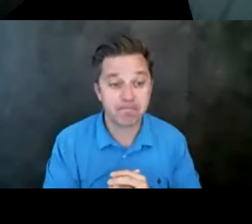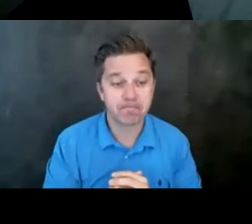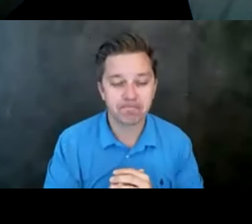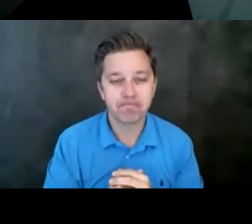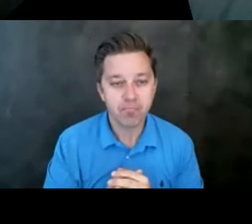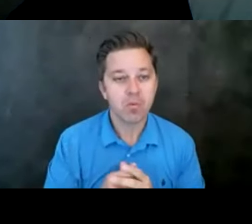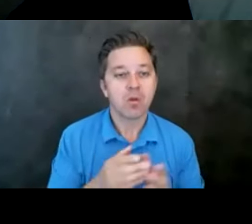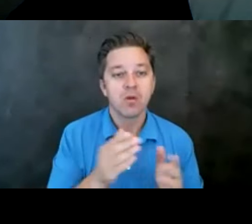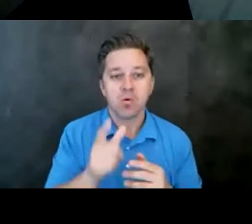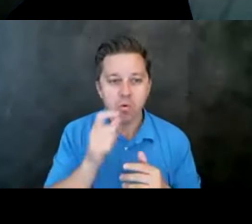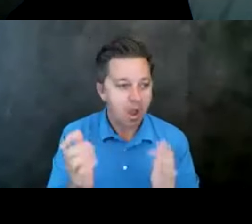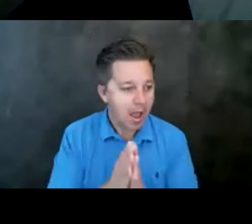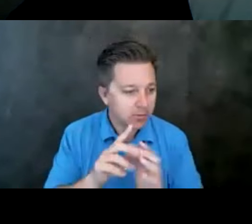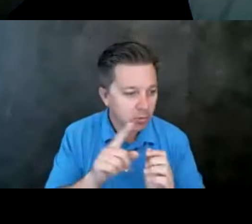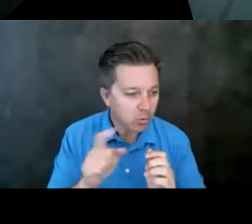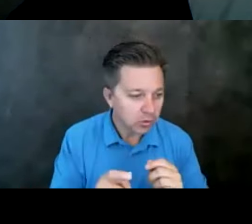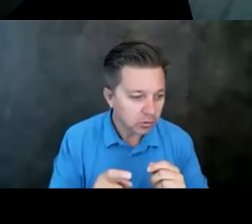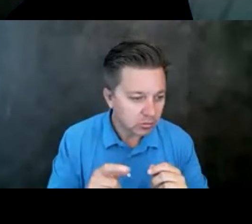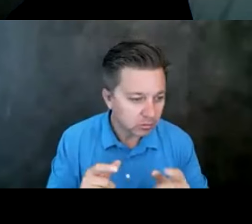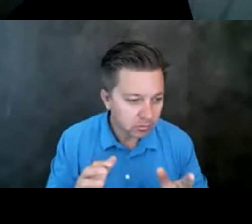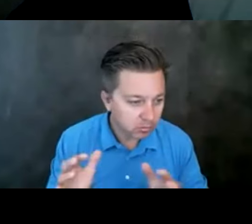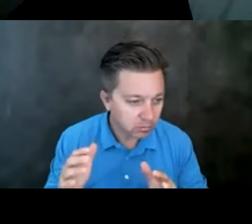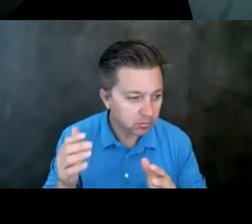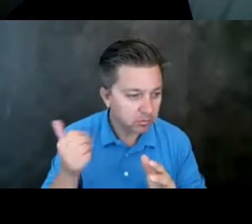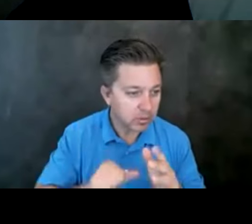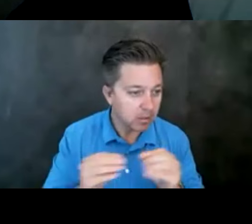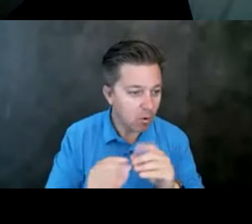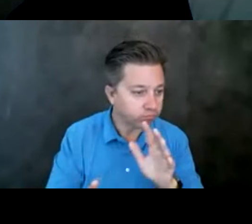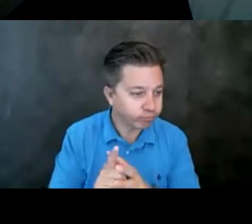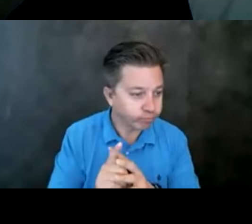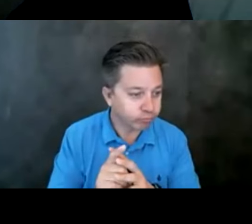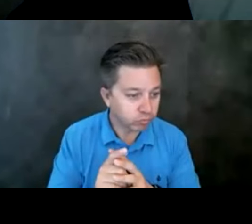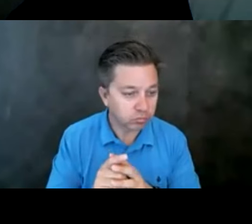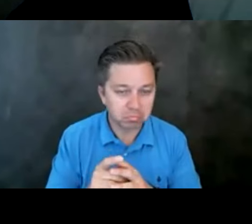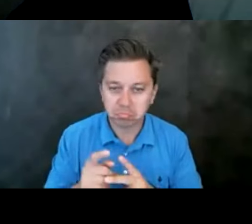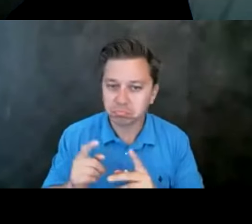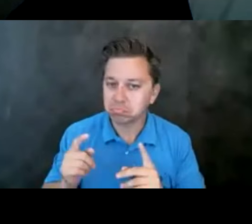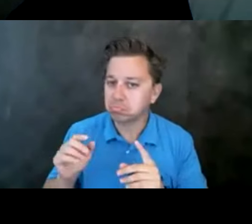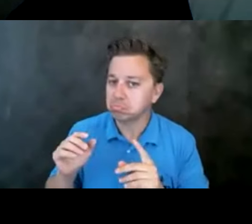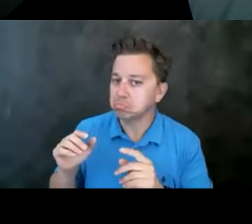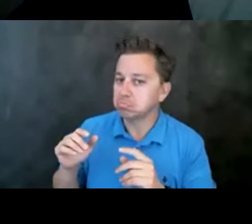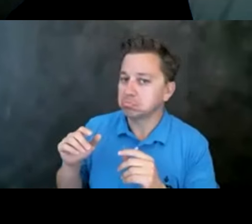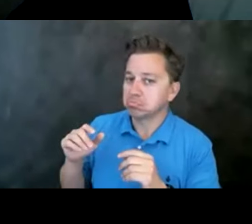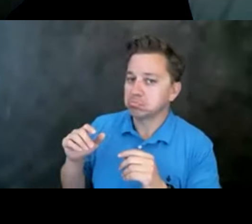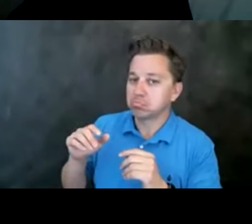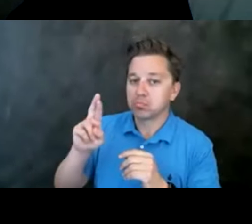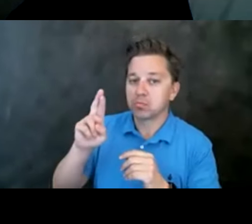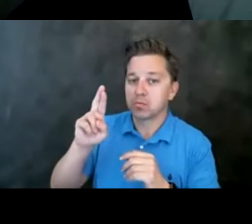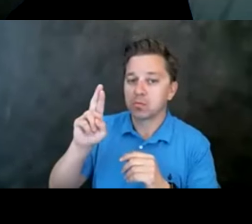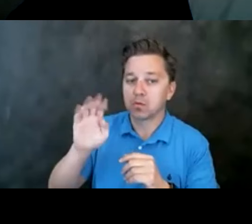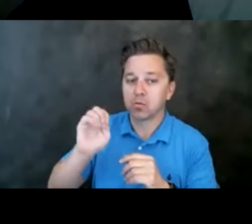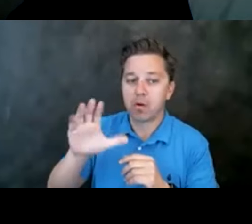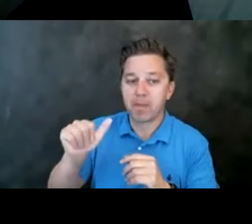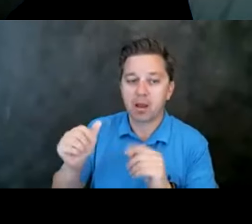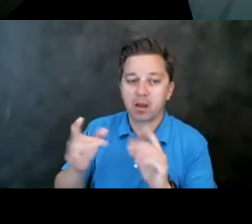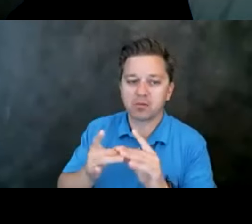Okay. Who's asked a question in the chat. Is there anything that's come up? It doesn't look like we have any questions, um, at